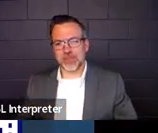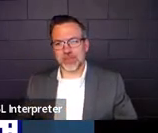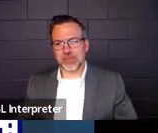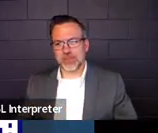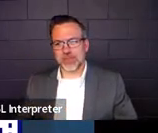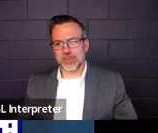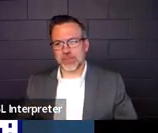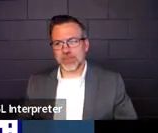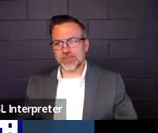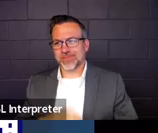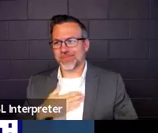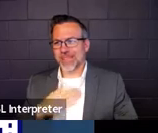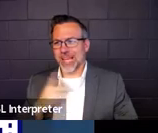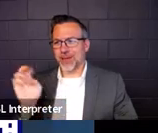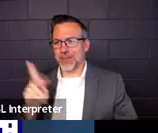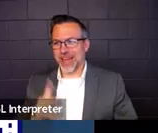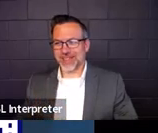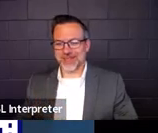We're glad you're back.